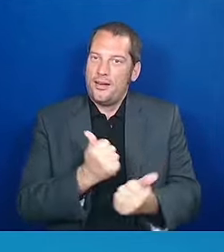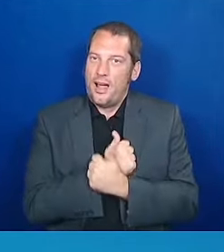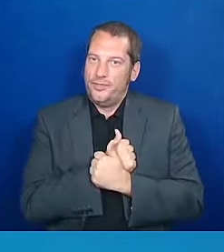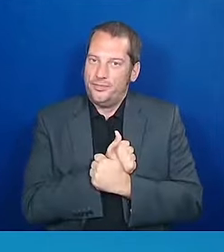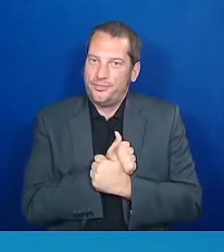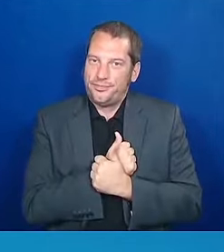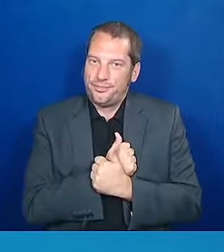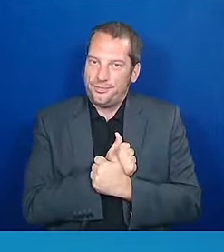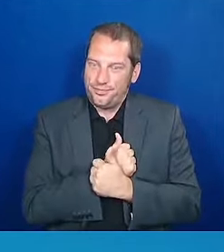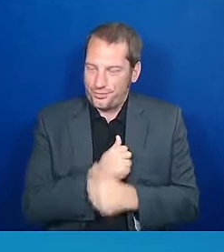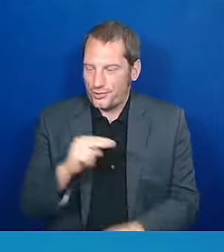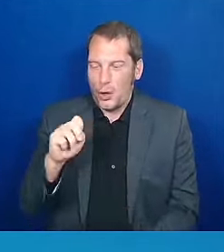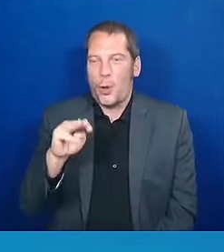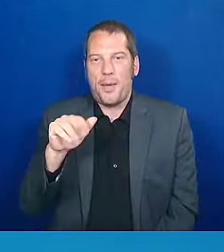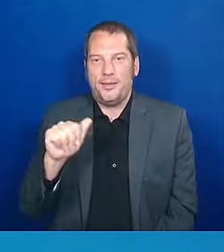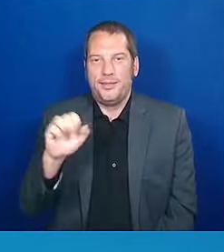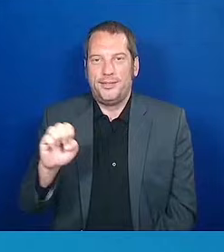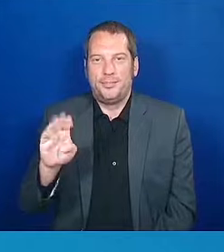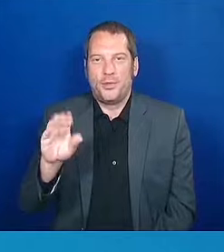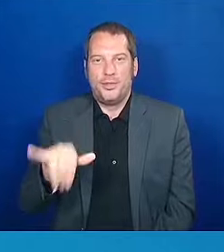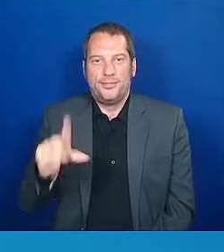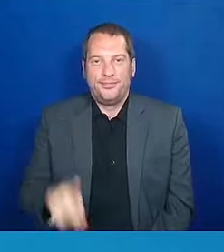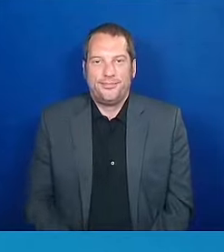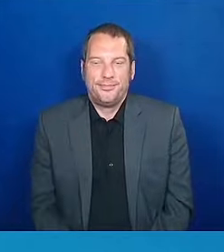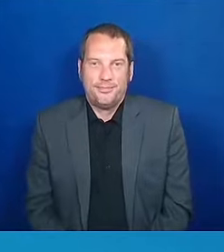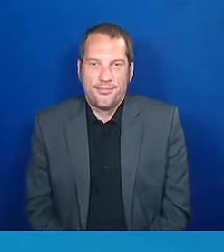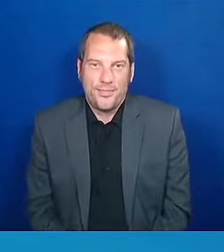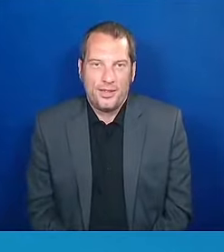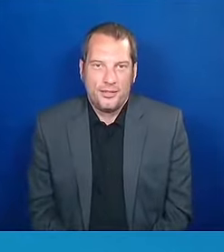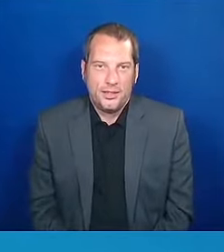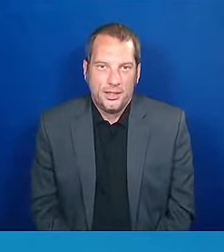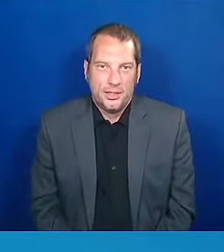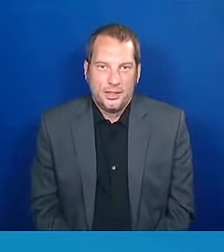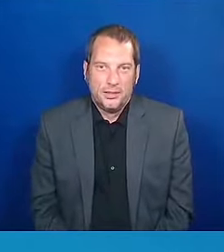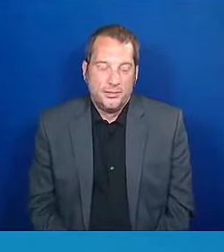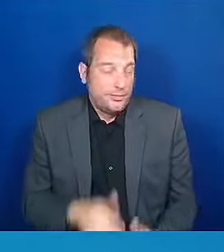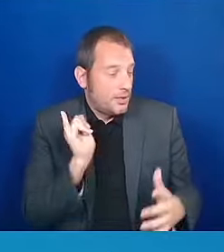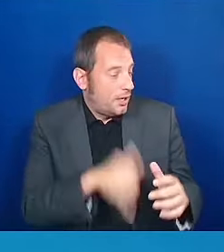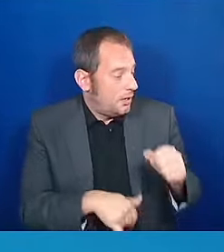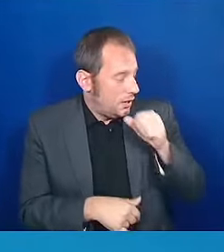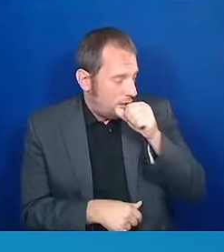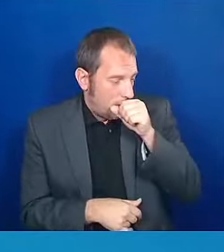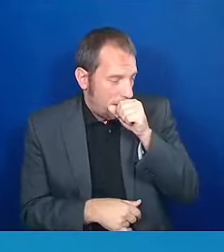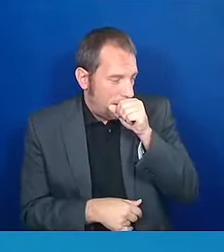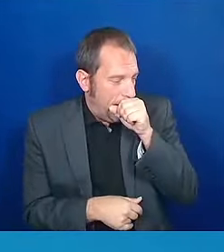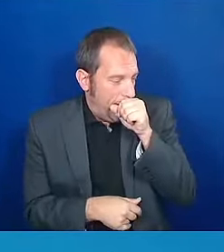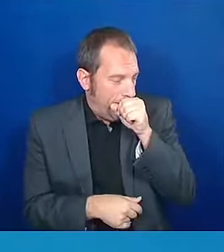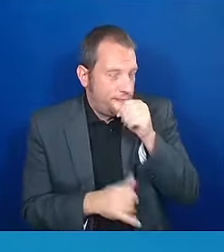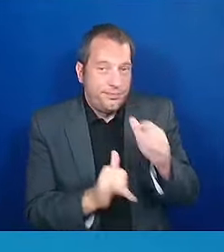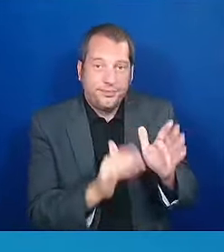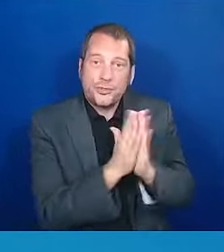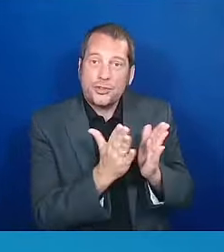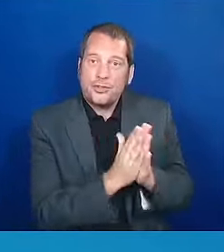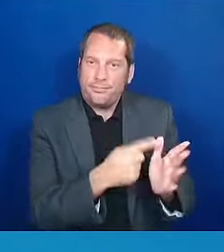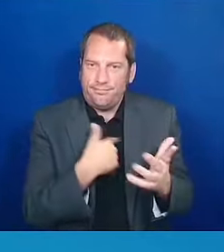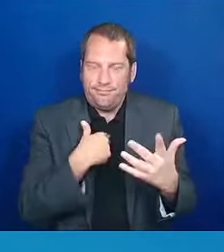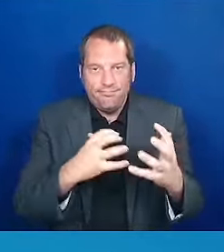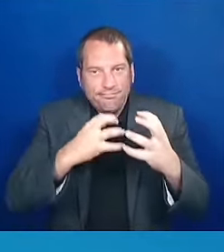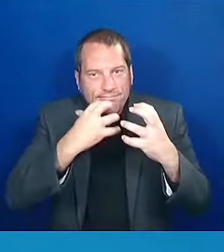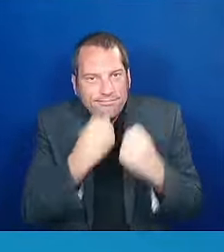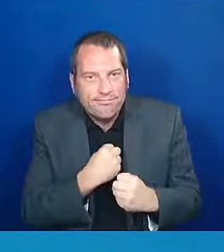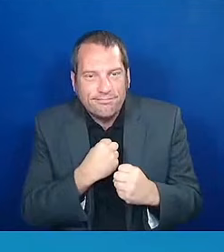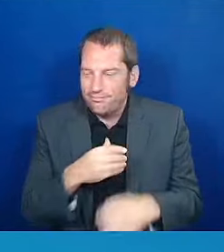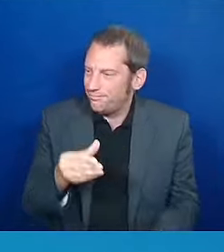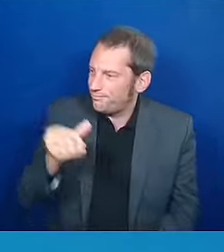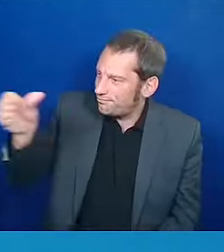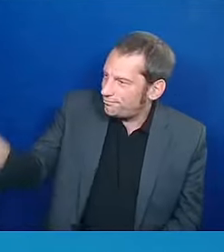And that cherished book now sits in my West Wing office at the White House.